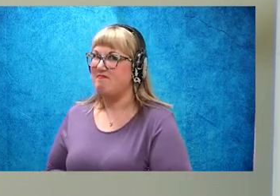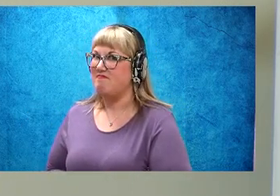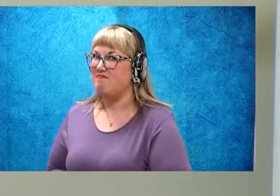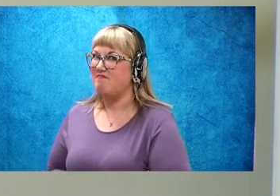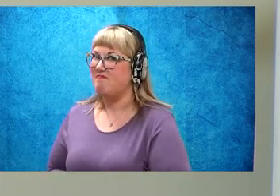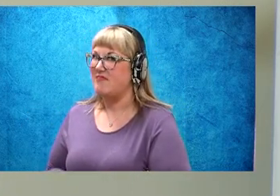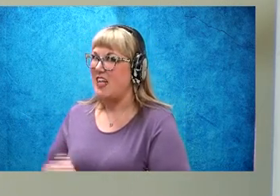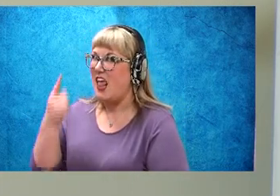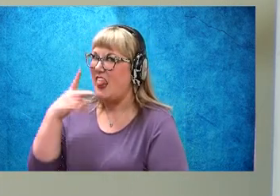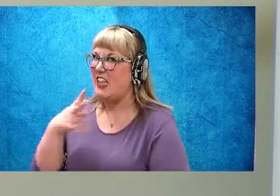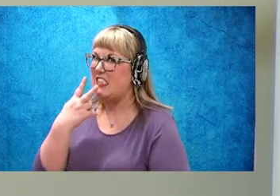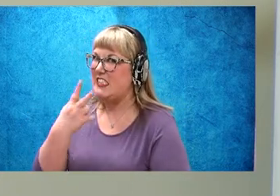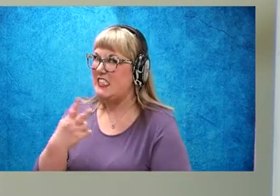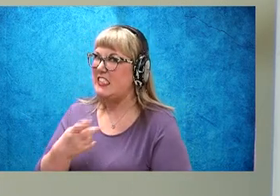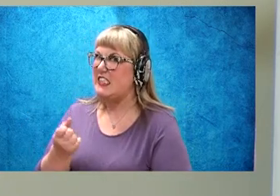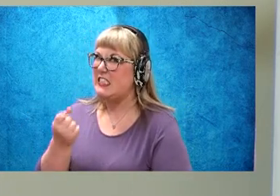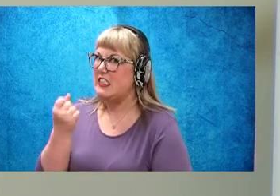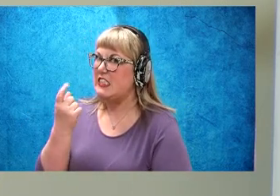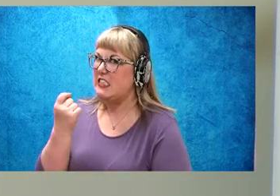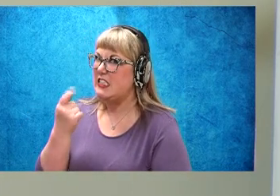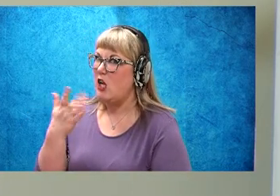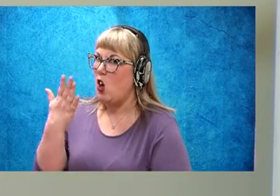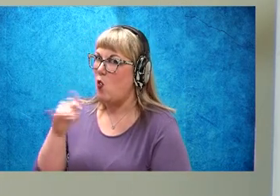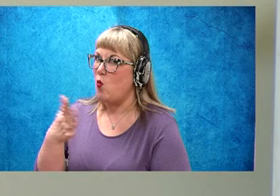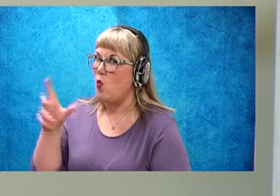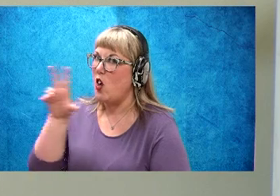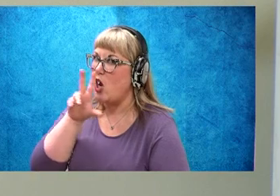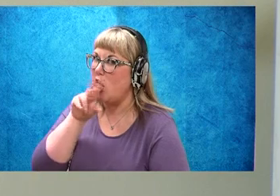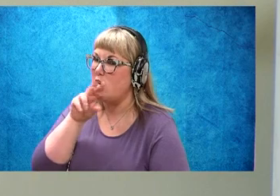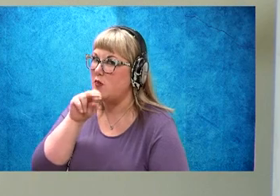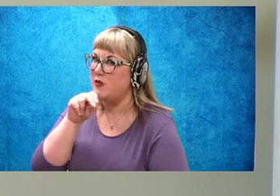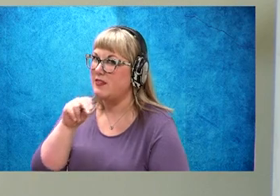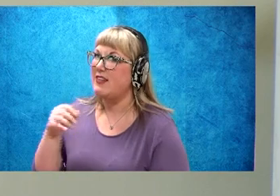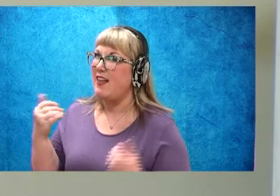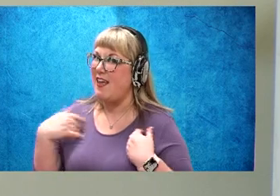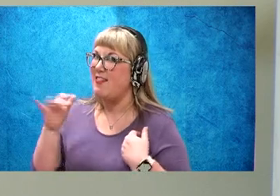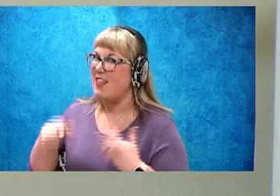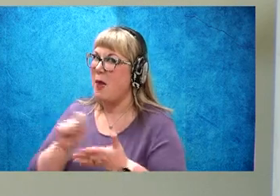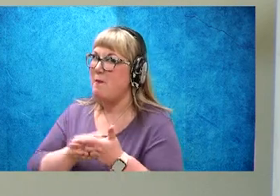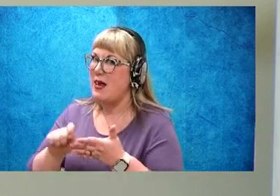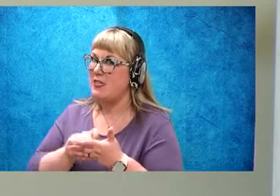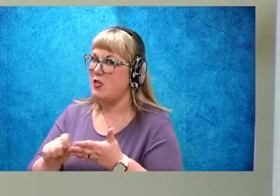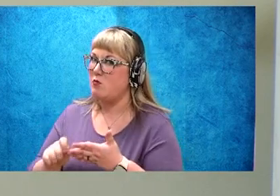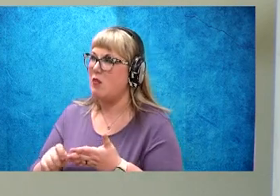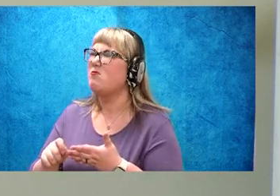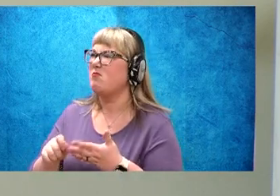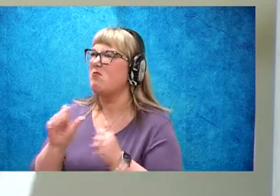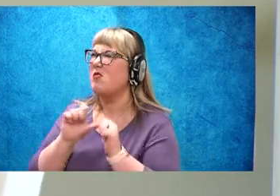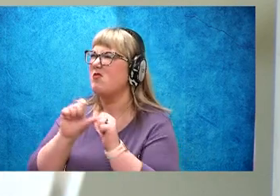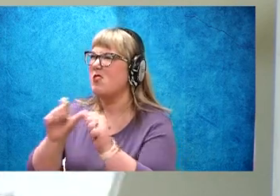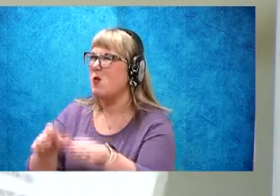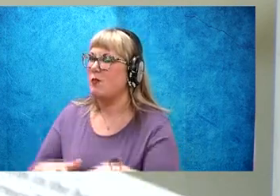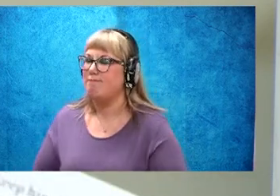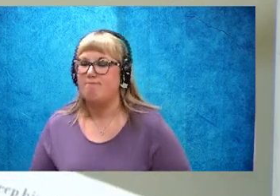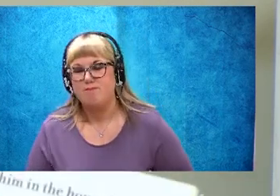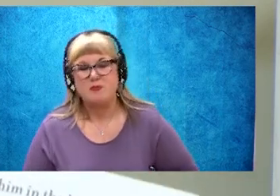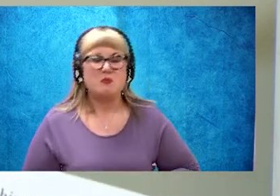I think I'm starting to understand why Duck has, has that pencil. But let's keep reading to check.